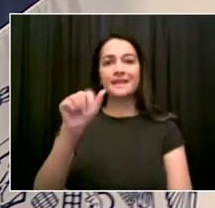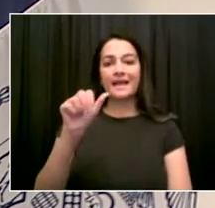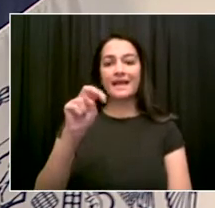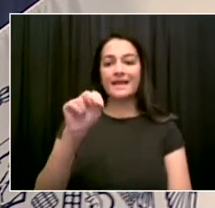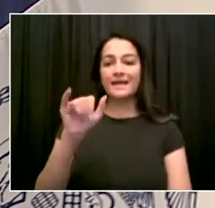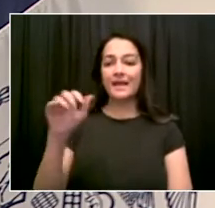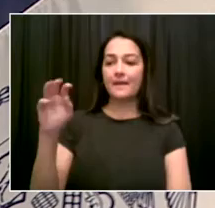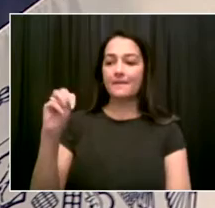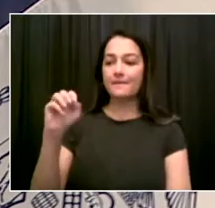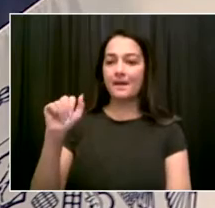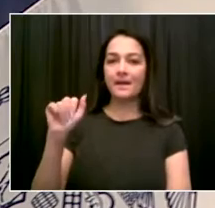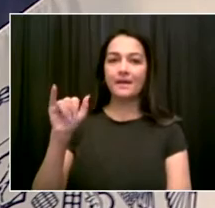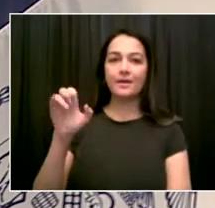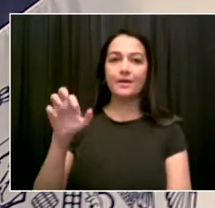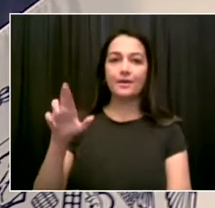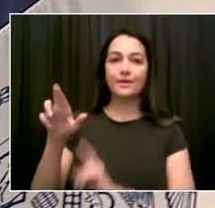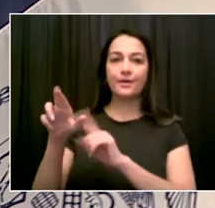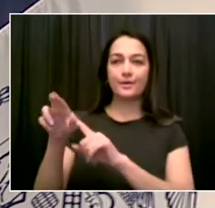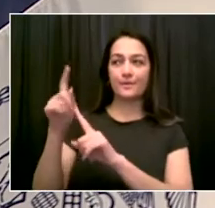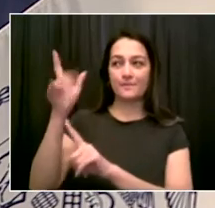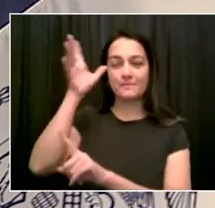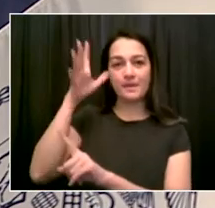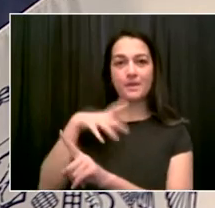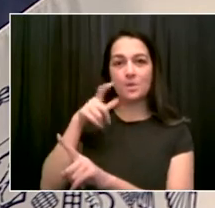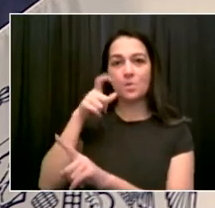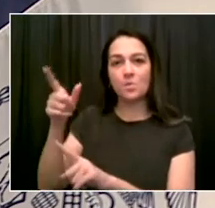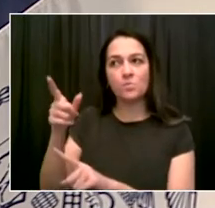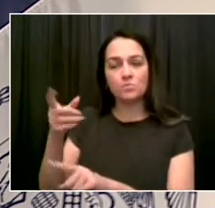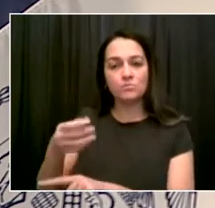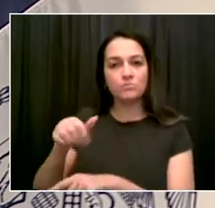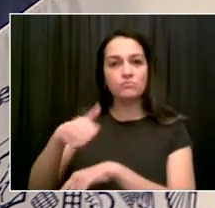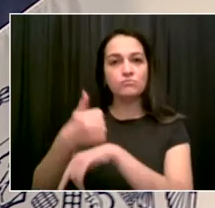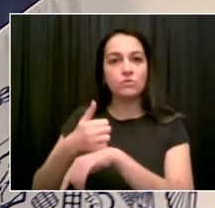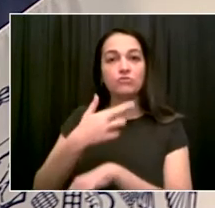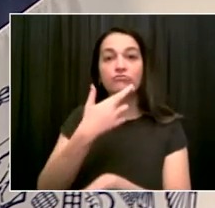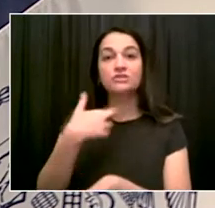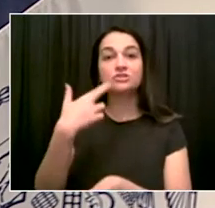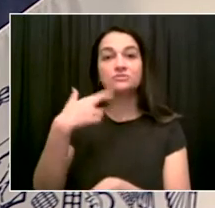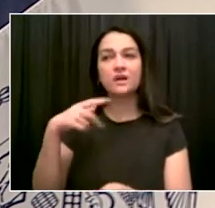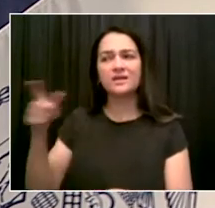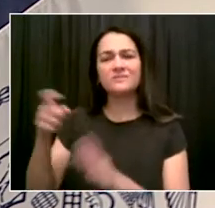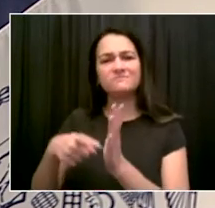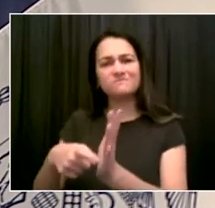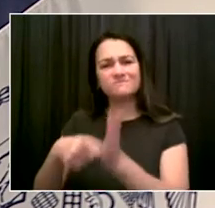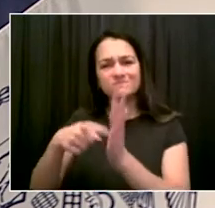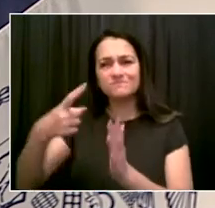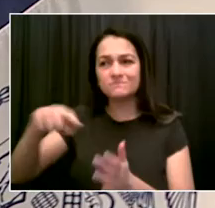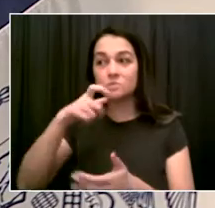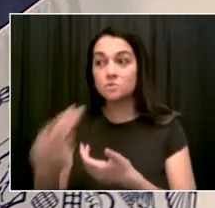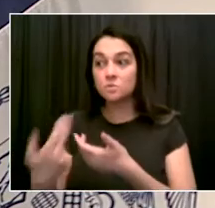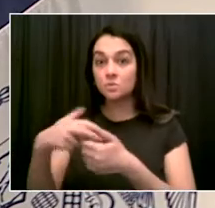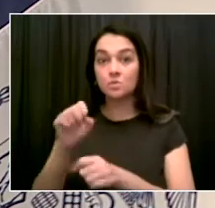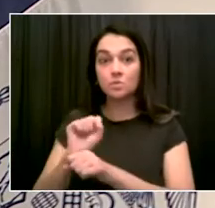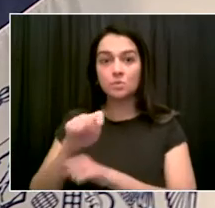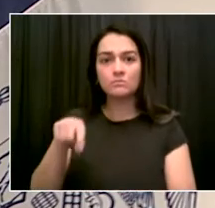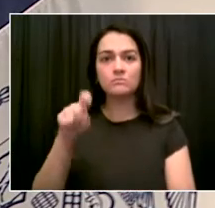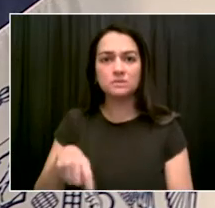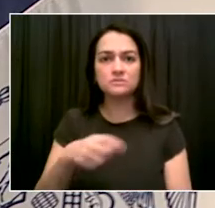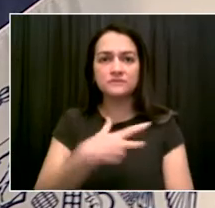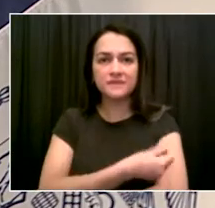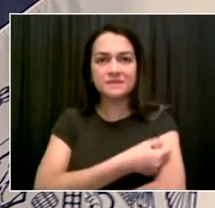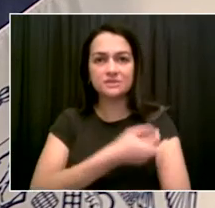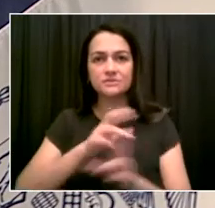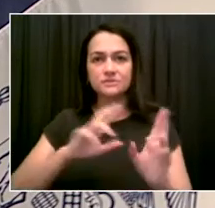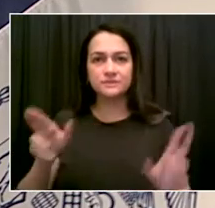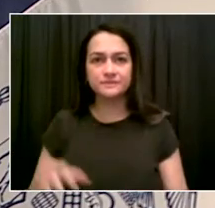for the decision they made about vaccine mandates. I want to thank everyone in the Broadway community for the decision they made related to